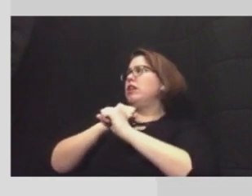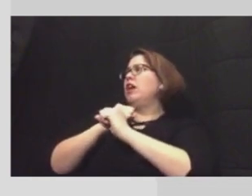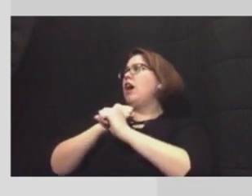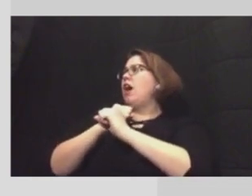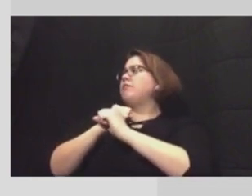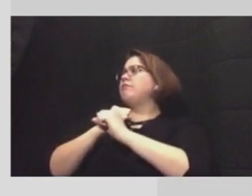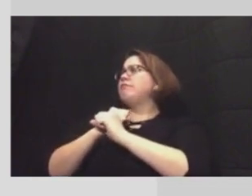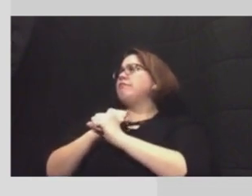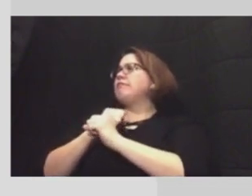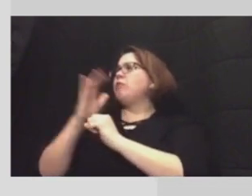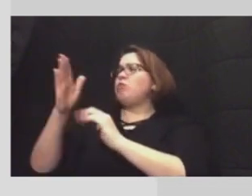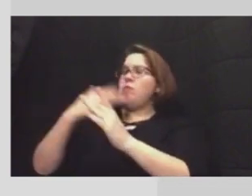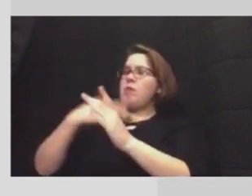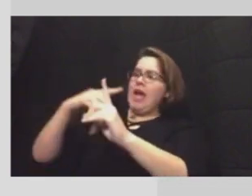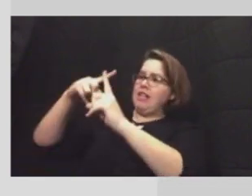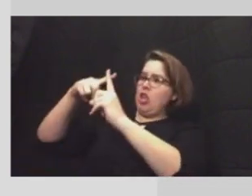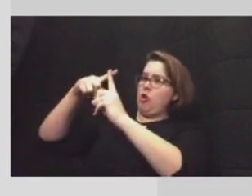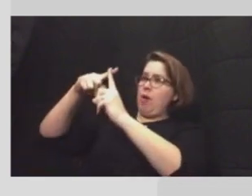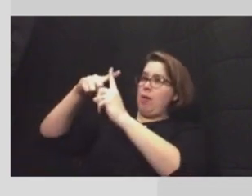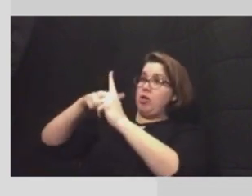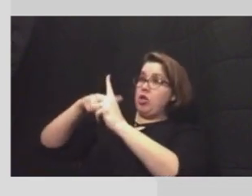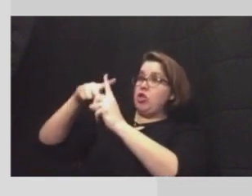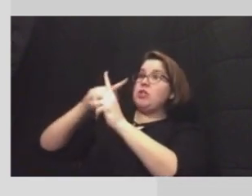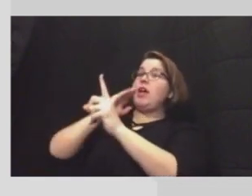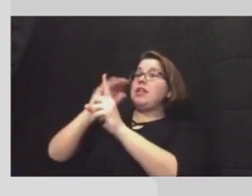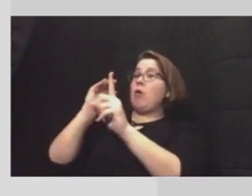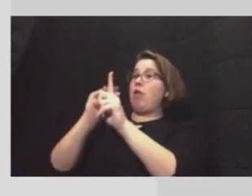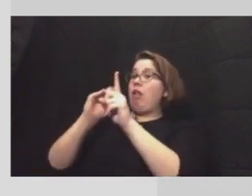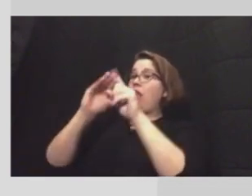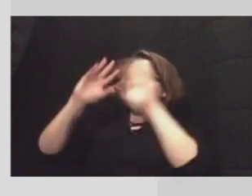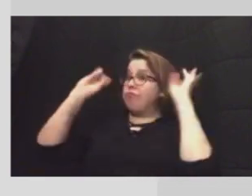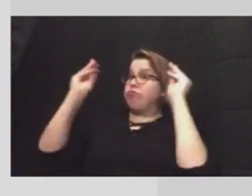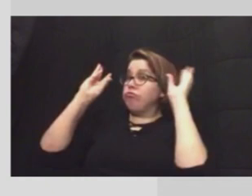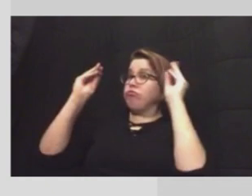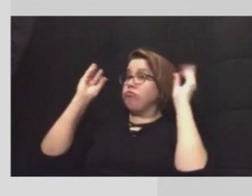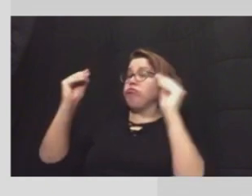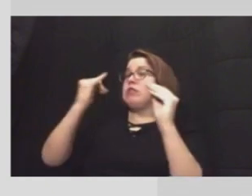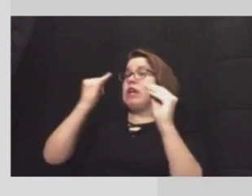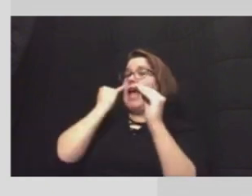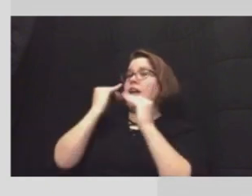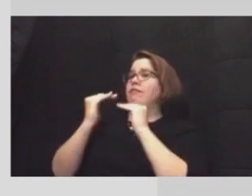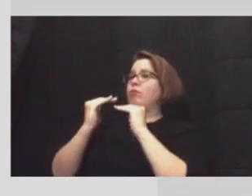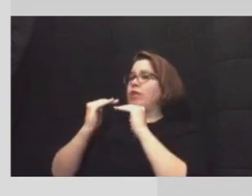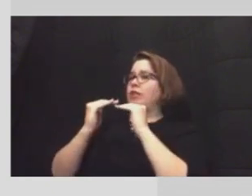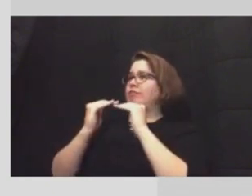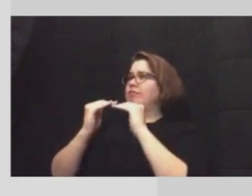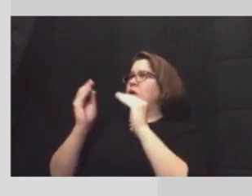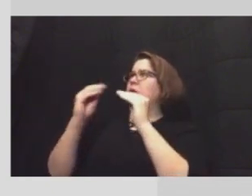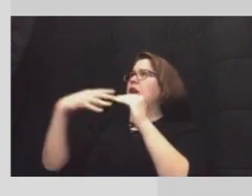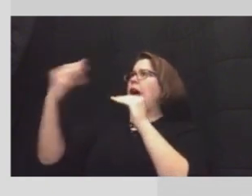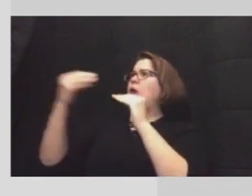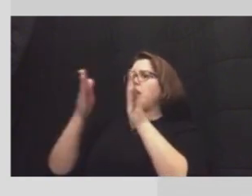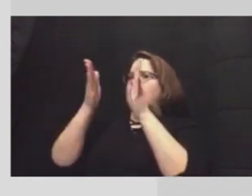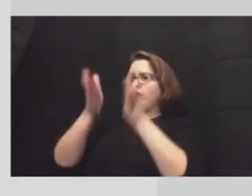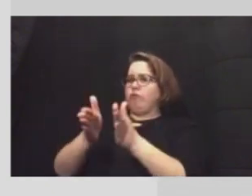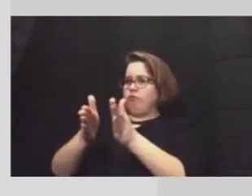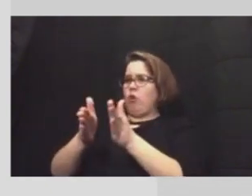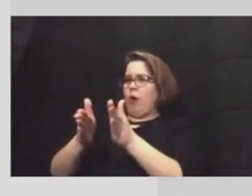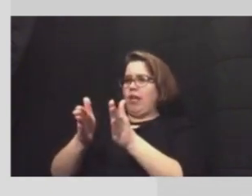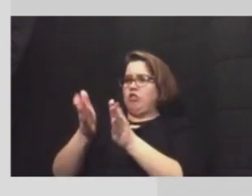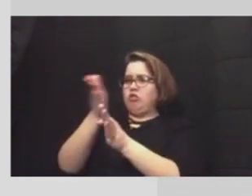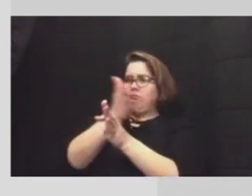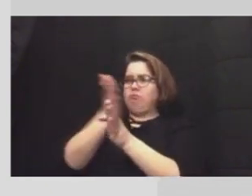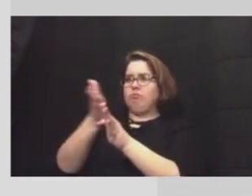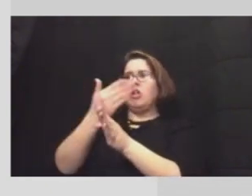thermometers alarms if if we move above or below a certain range so are we are